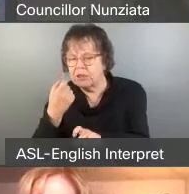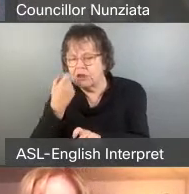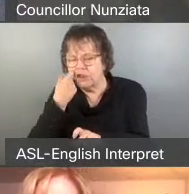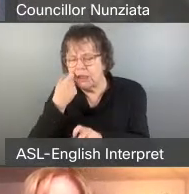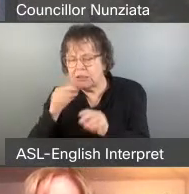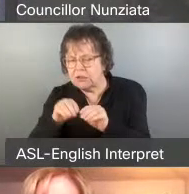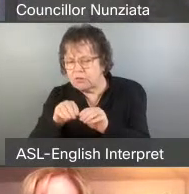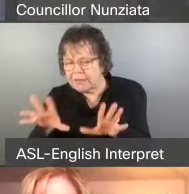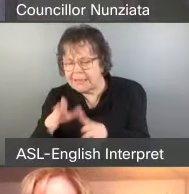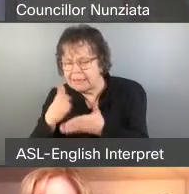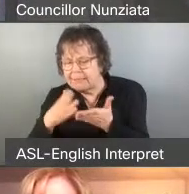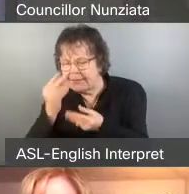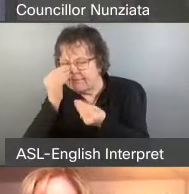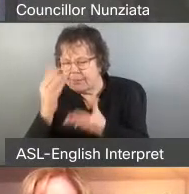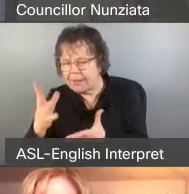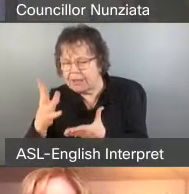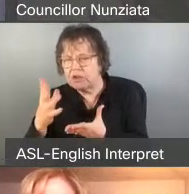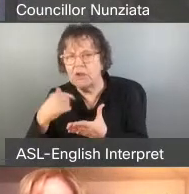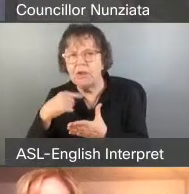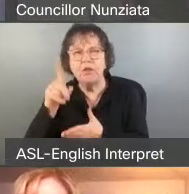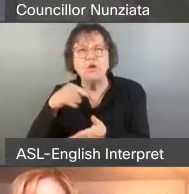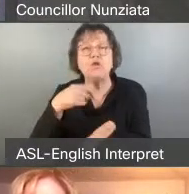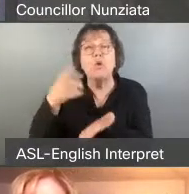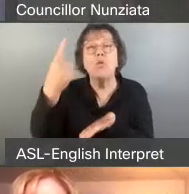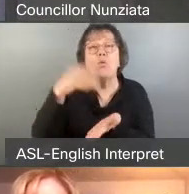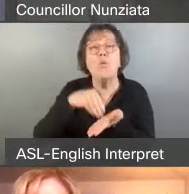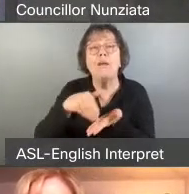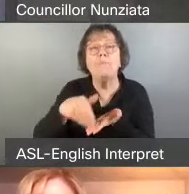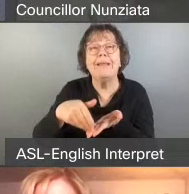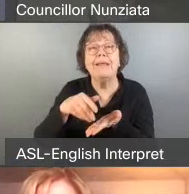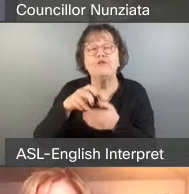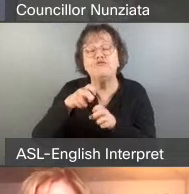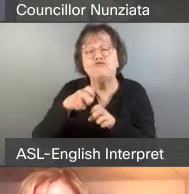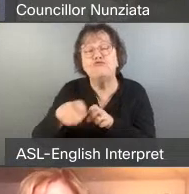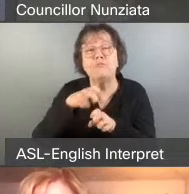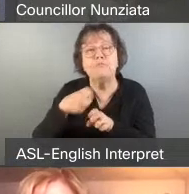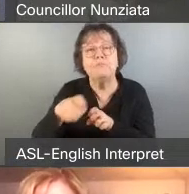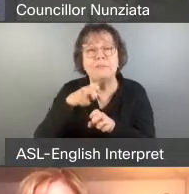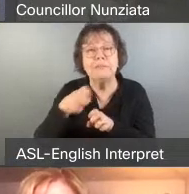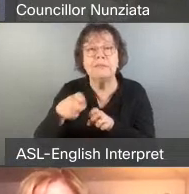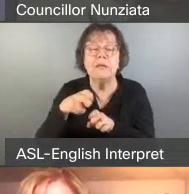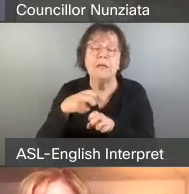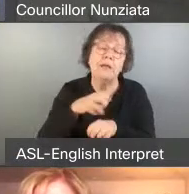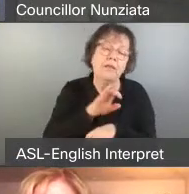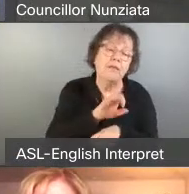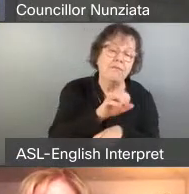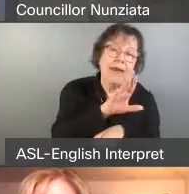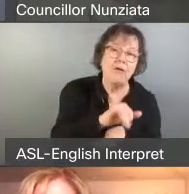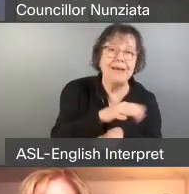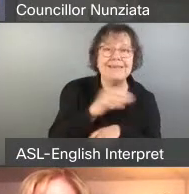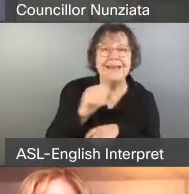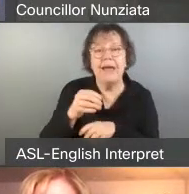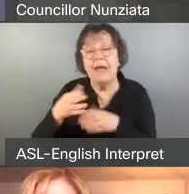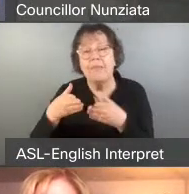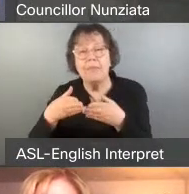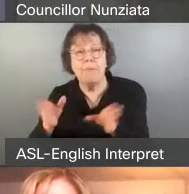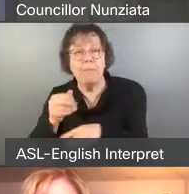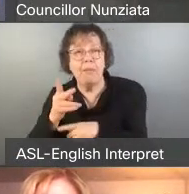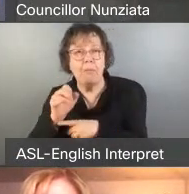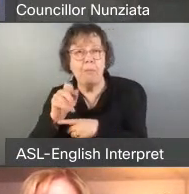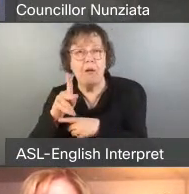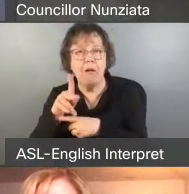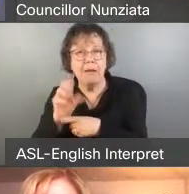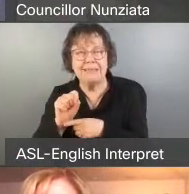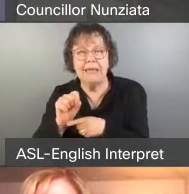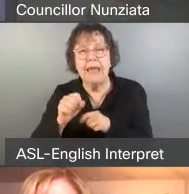know that there were a million trips to waterfront parks, so that includes the Toronto ferries and all the public parks along the waterfront. There were